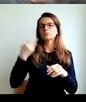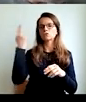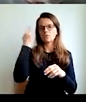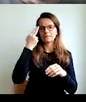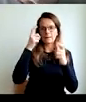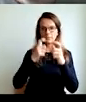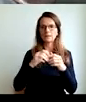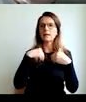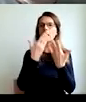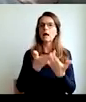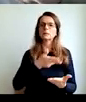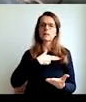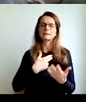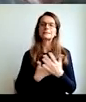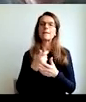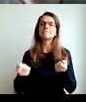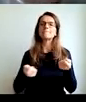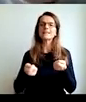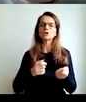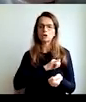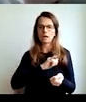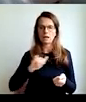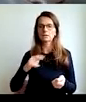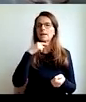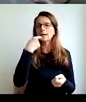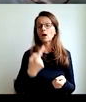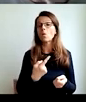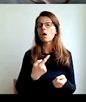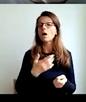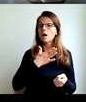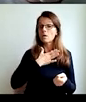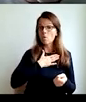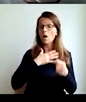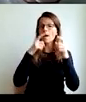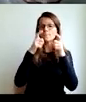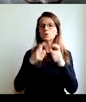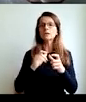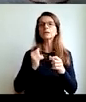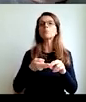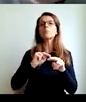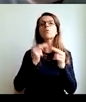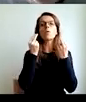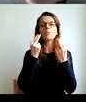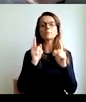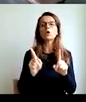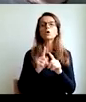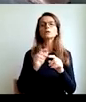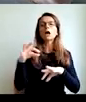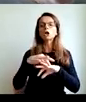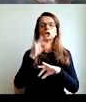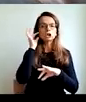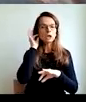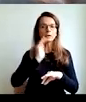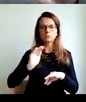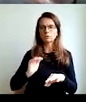Slovenian company, when received the award manager of the year said, my company is more